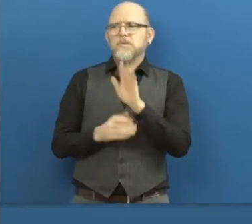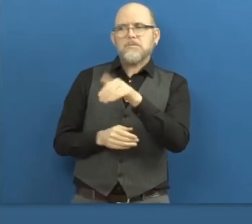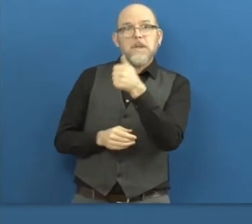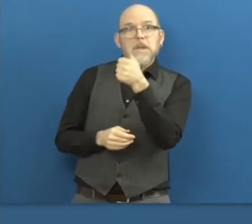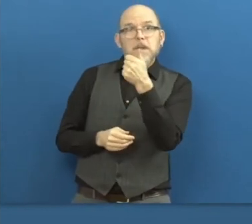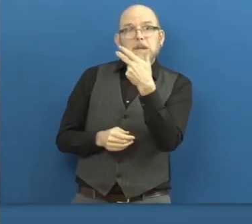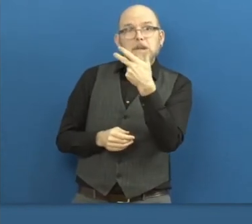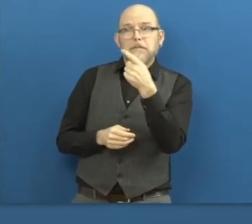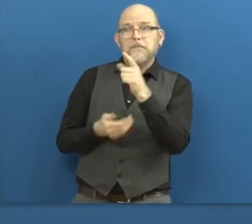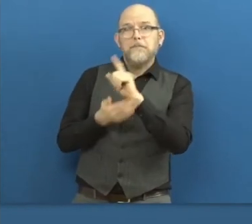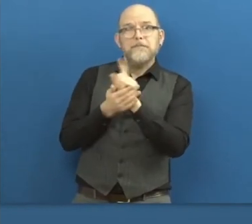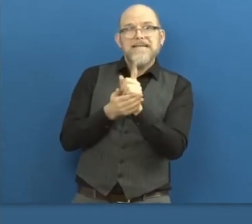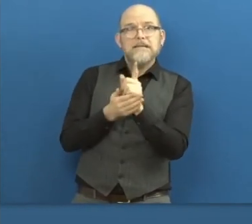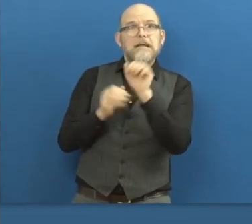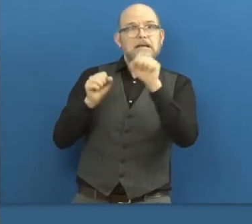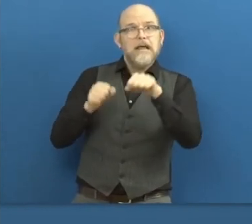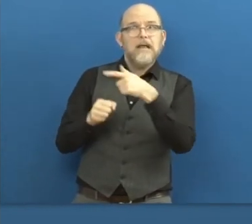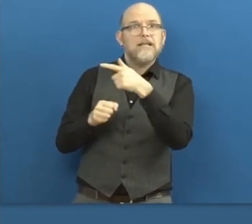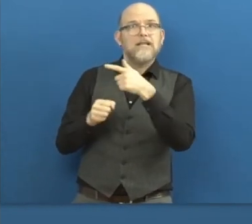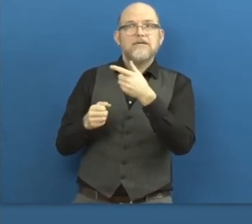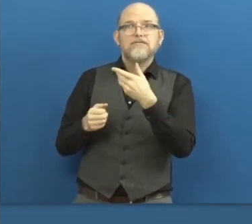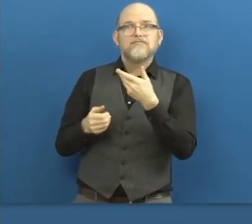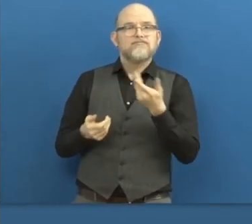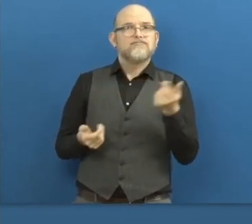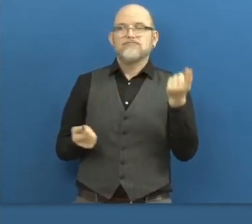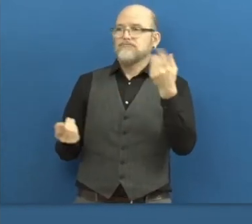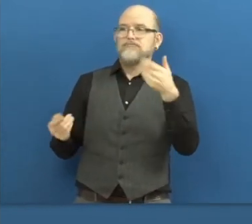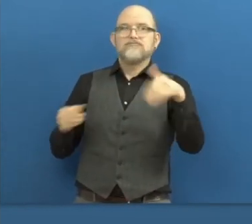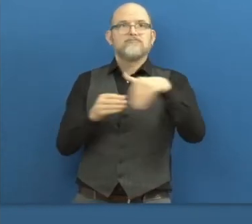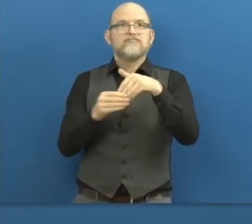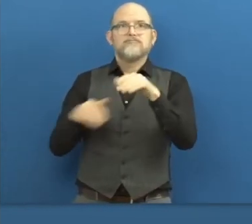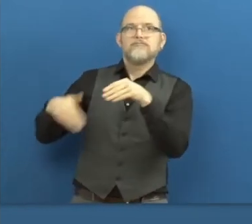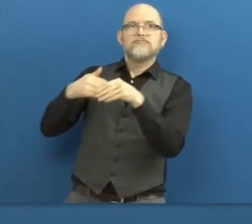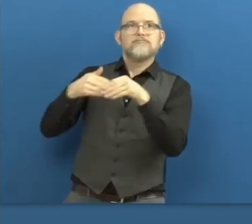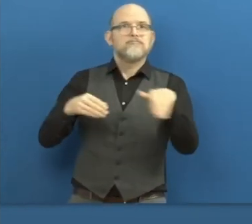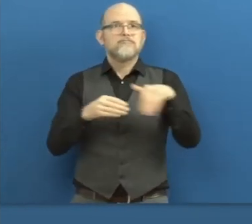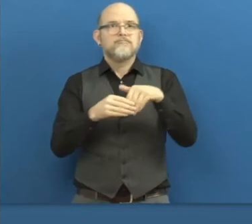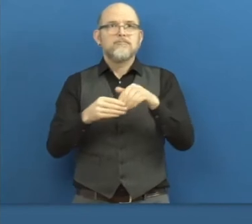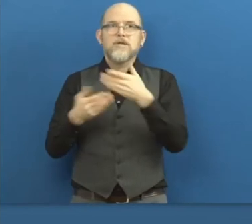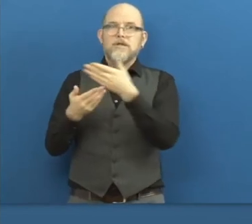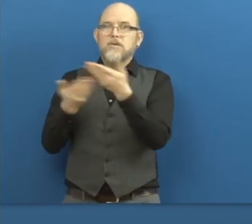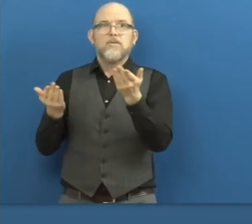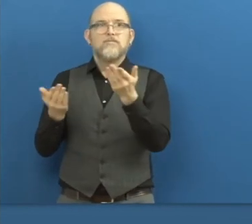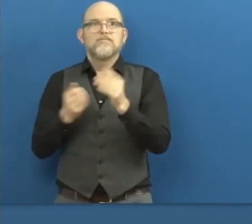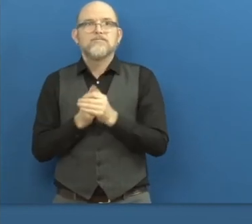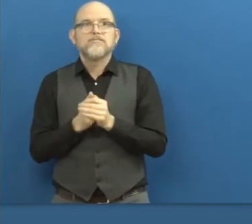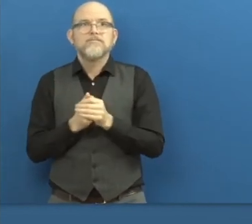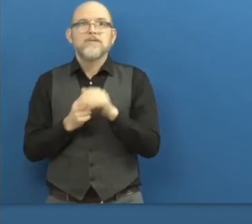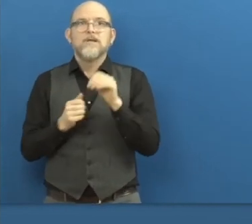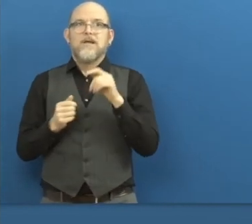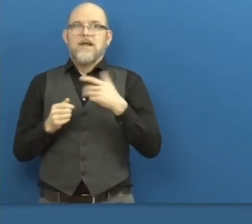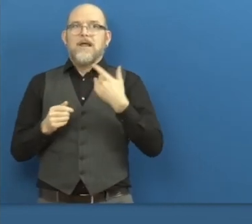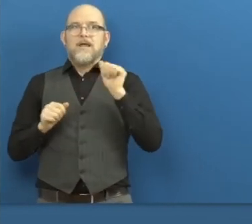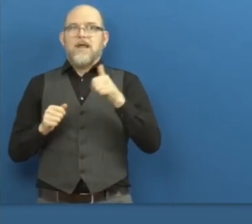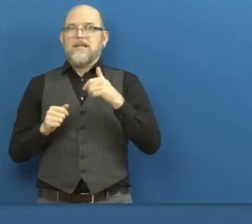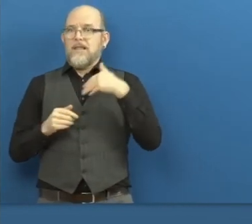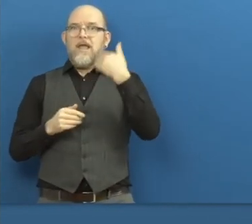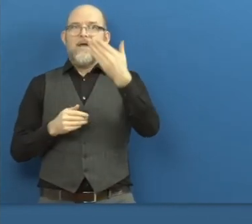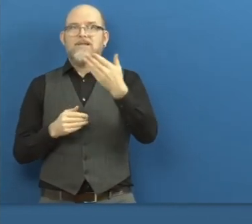much for a chance to open up to a bit of a panel discussion. So I wanted to, to